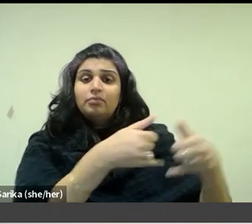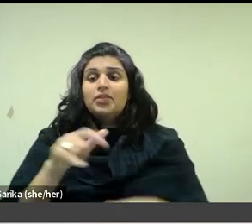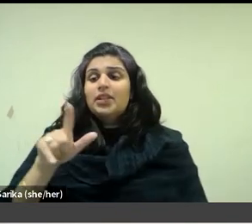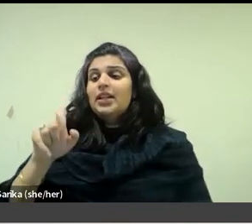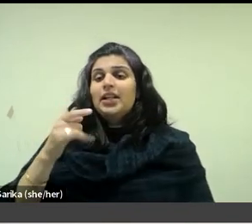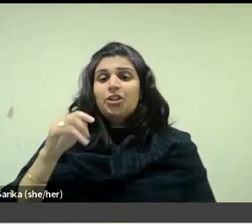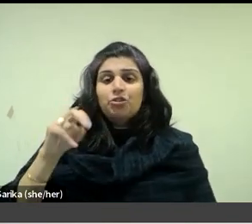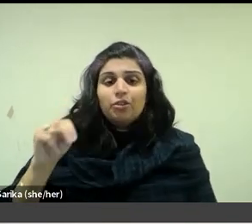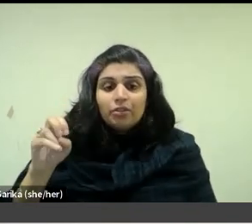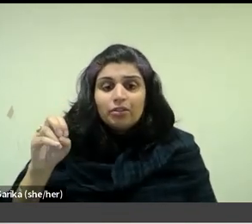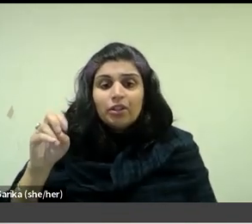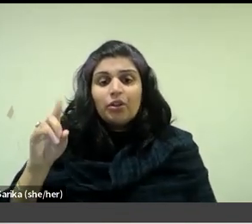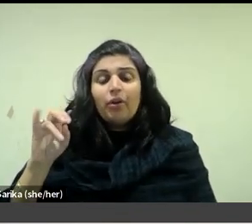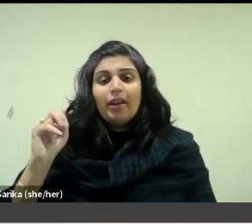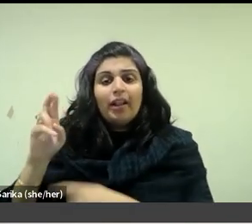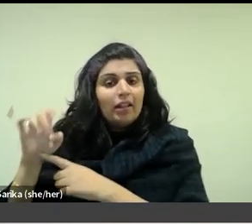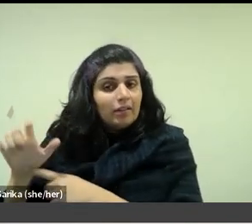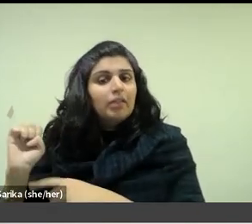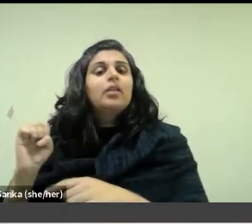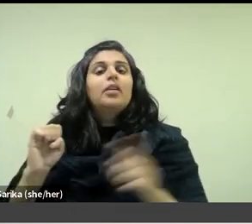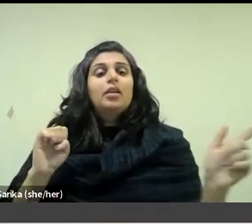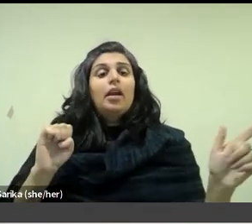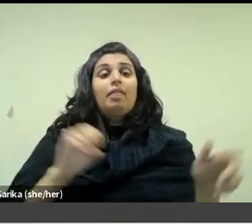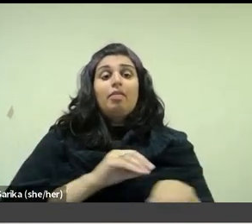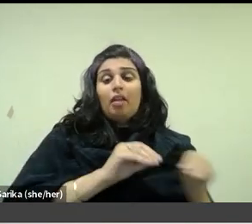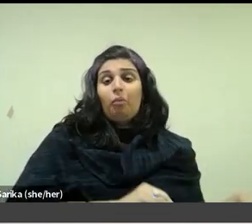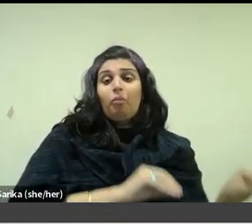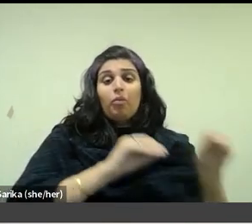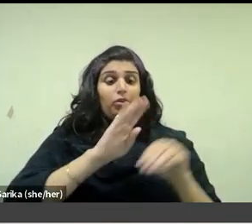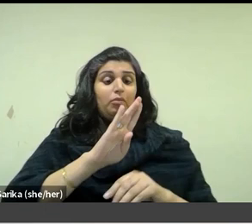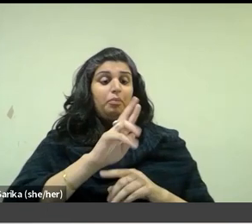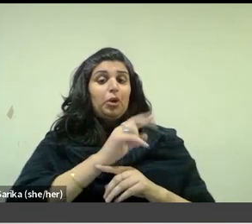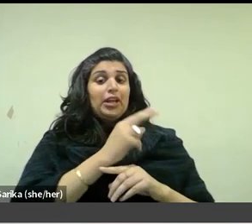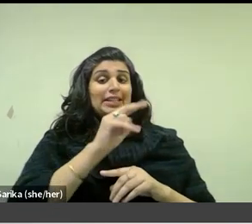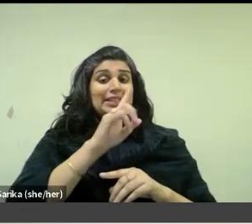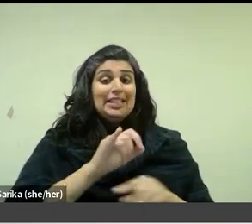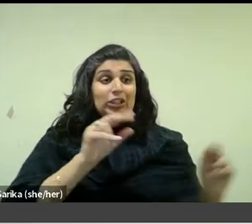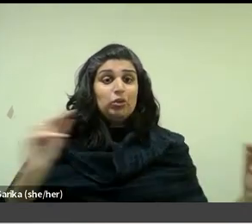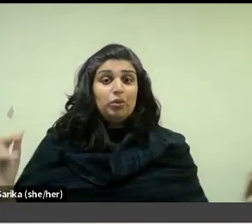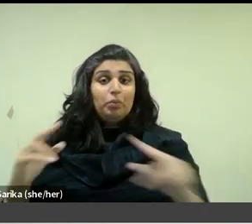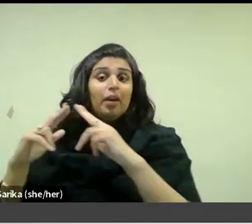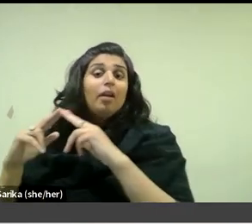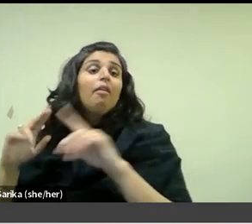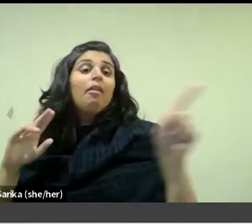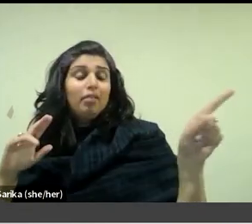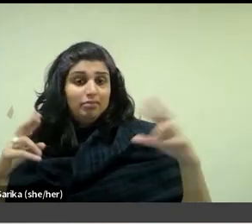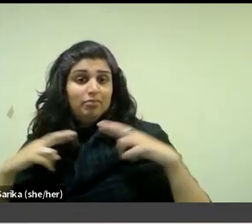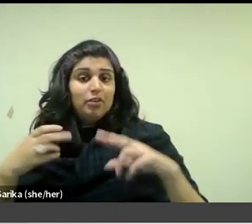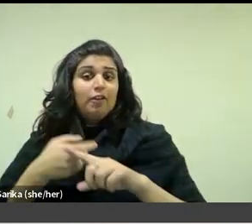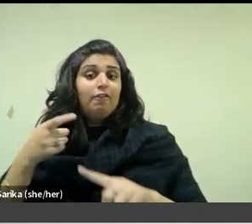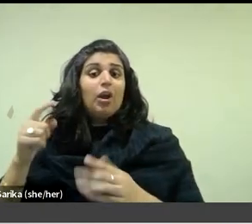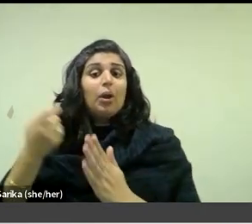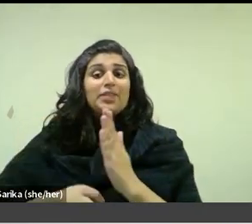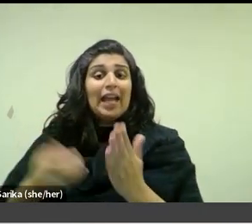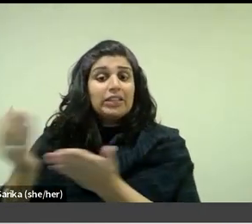d'Honneur. Following the Vuillard's relocation from Burgundy to Paris on Honoré's retirement from tax collecting